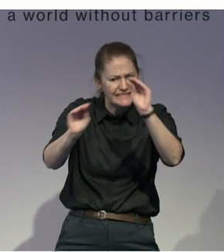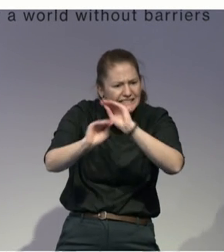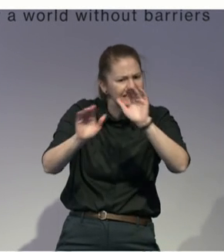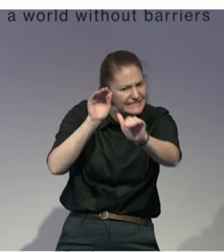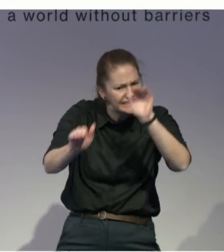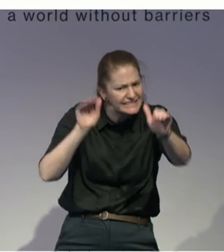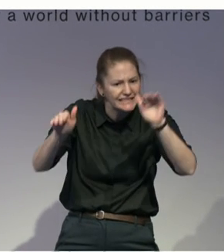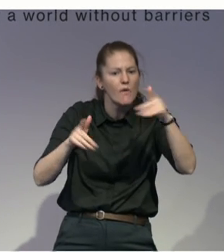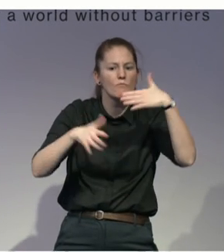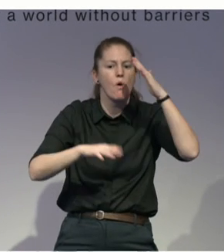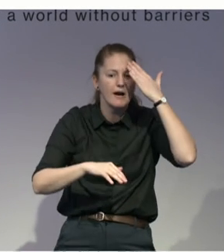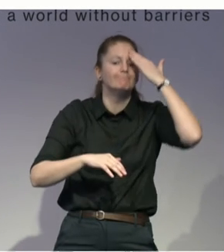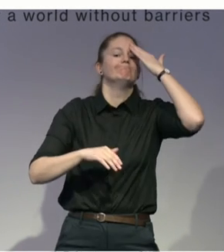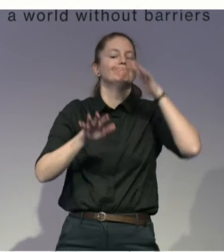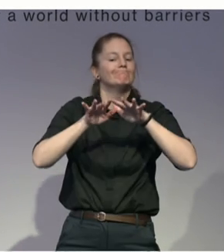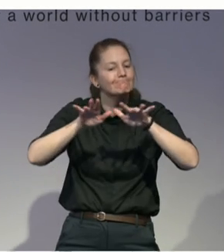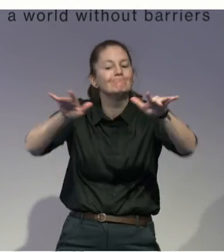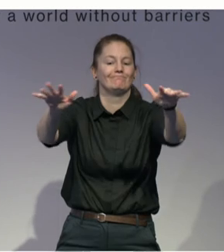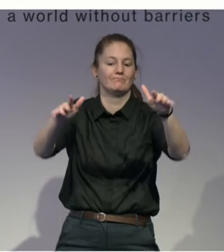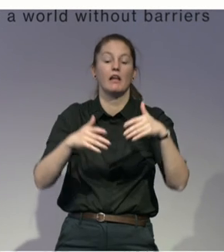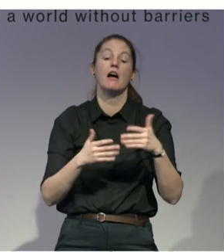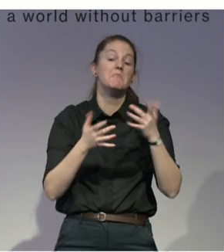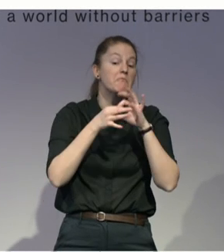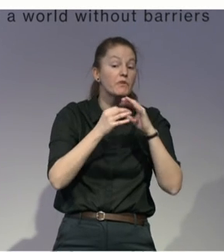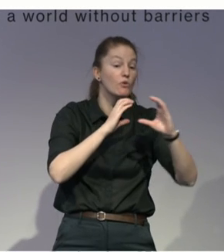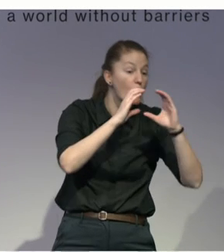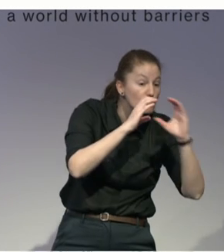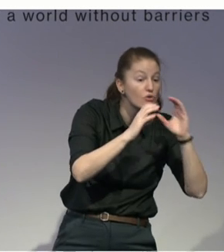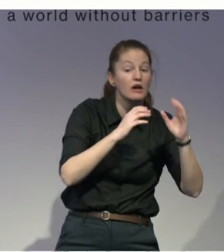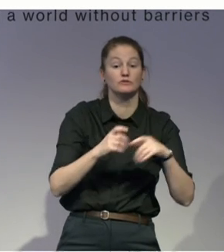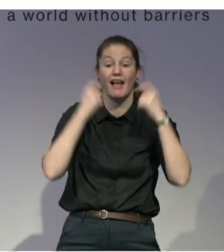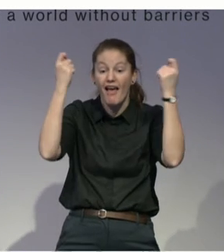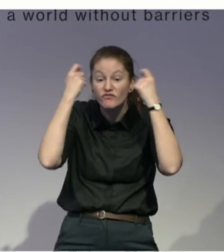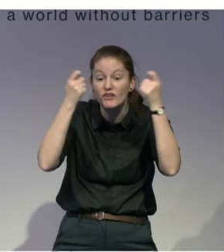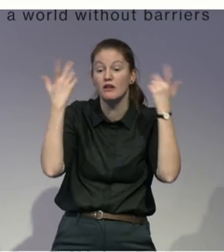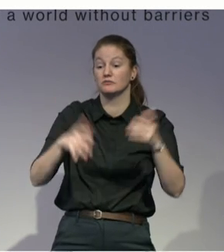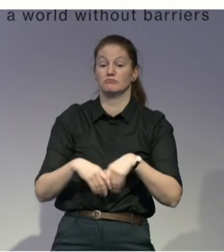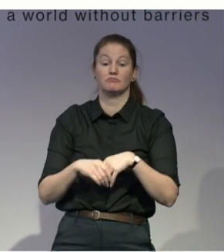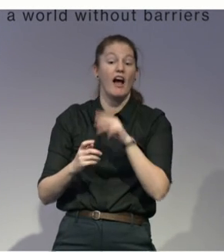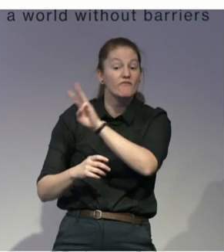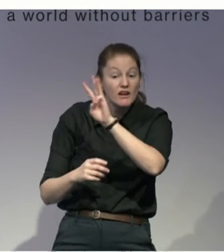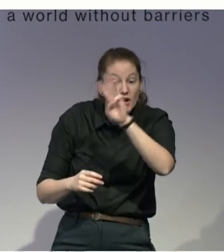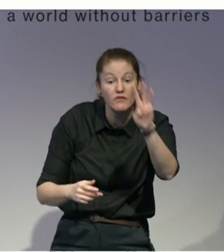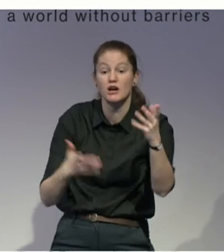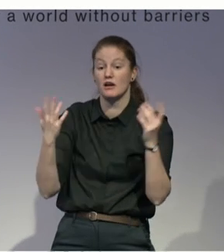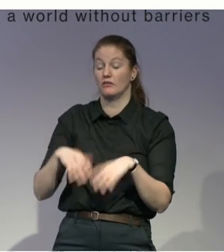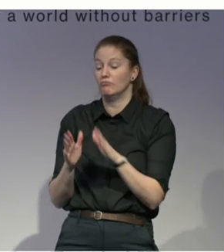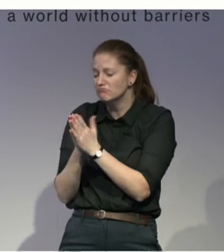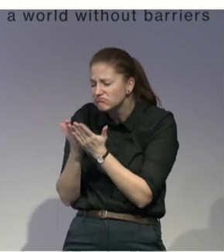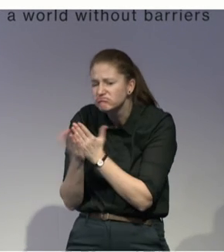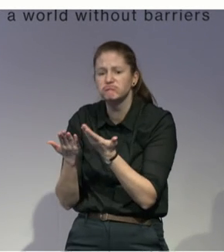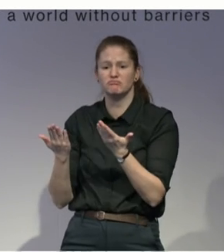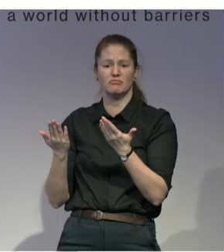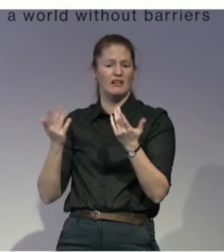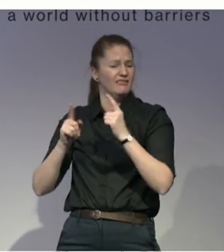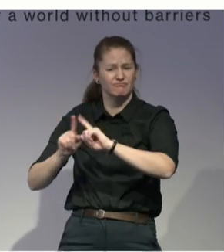events, but we also run workshops, mainly targeted at the person with disabilities to raise their awareness. So as an example, on